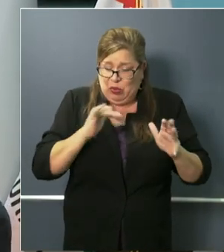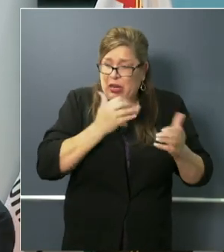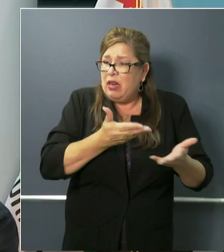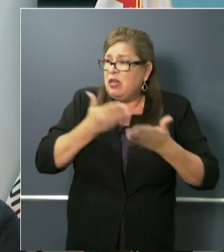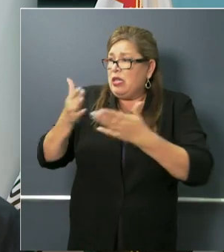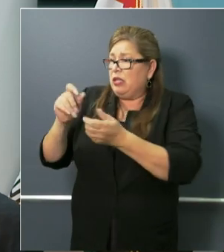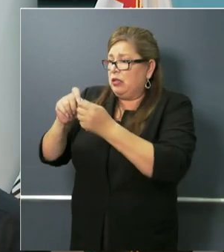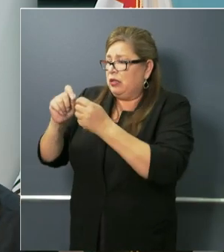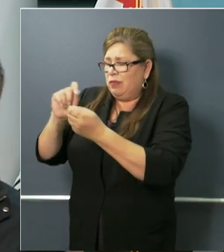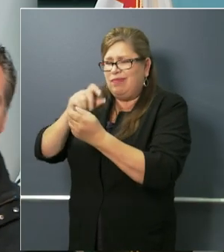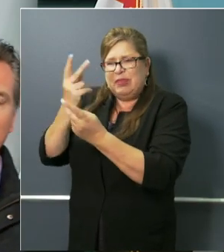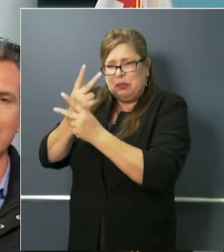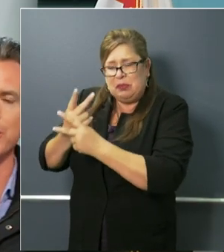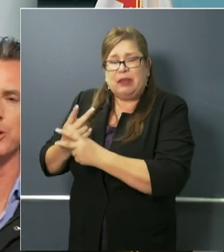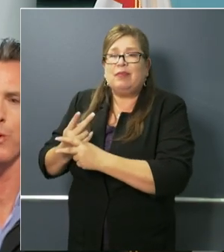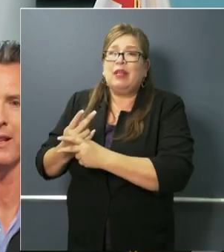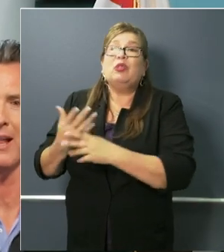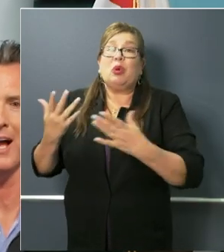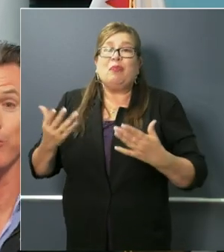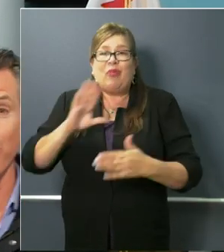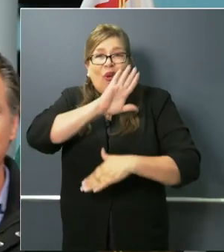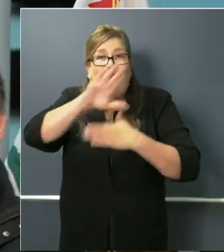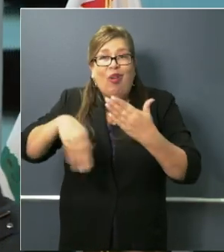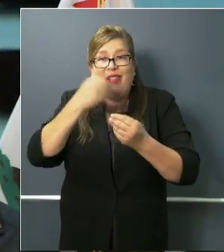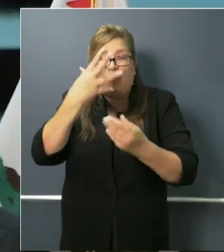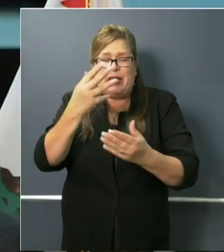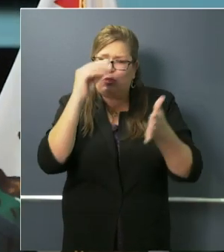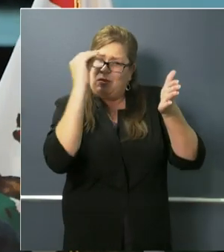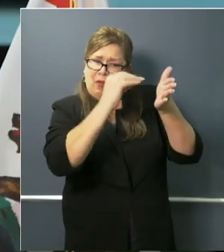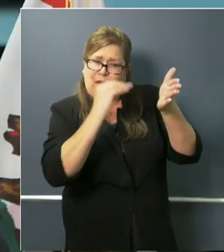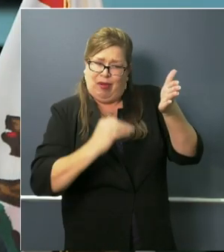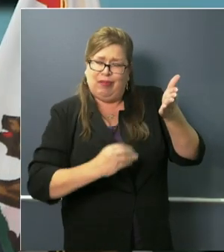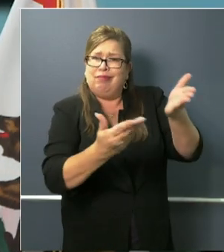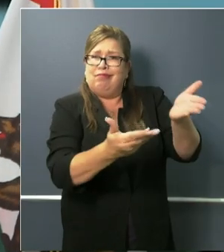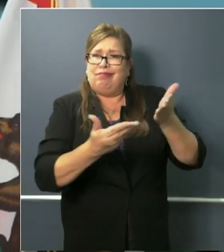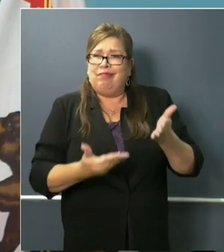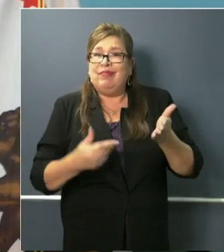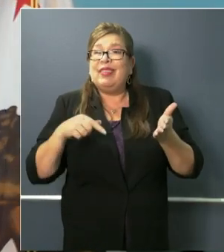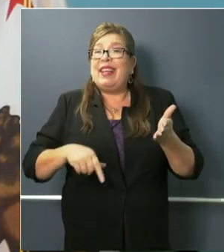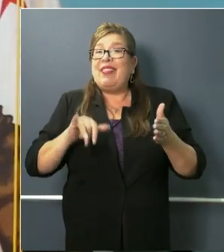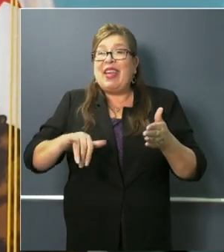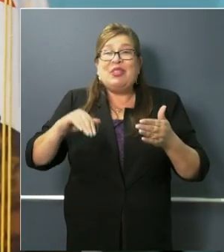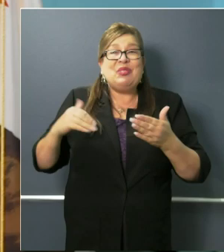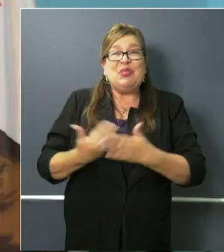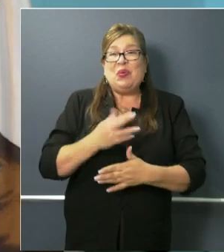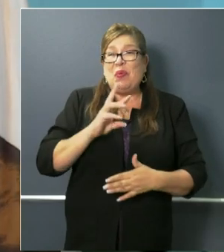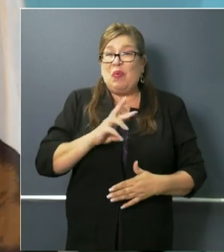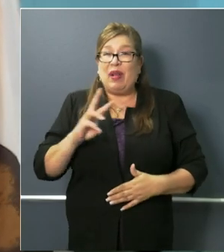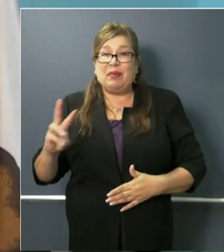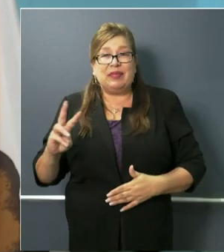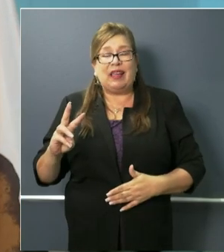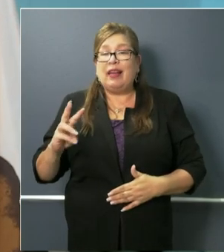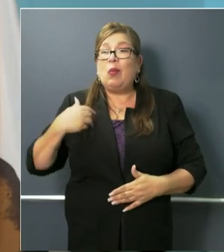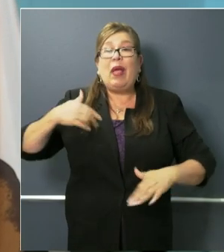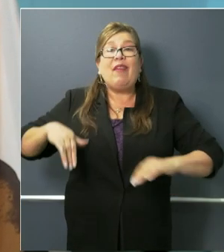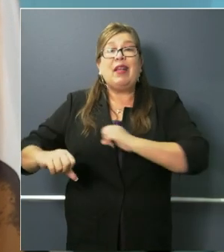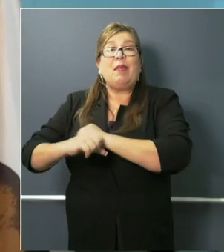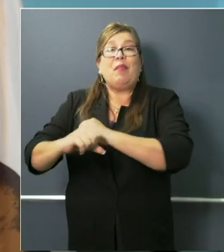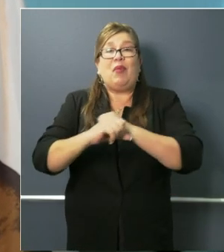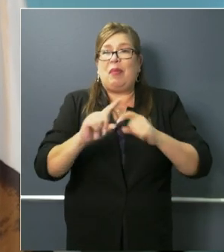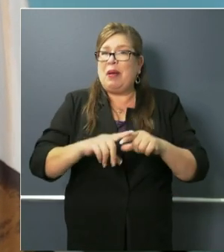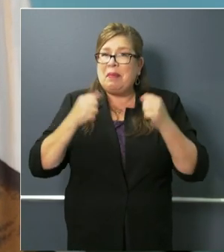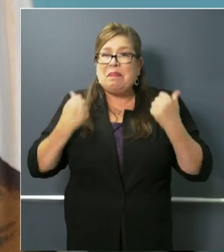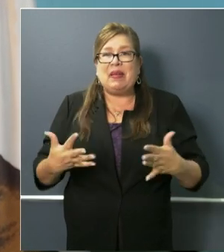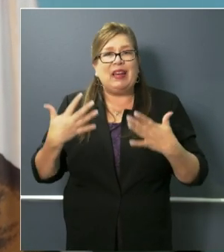this is a brand new website. It just went live. We're already getting, we haven't even promoted it. We're all getting a lot of people that are responding